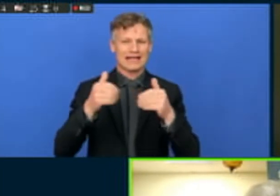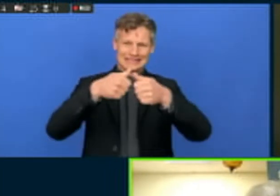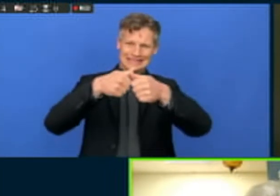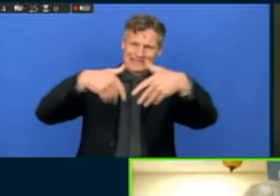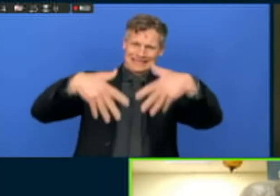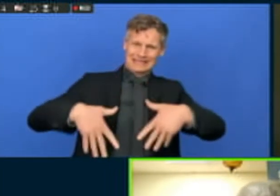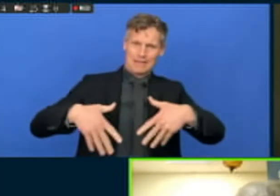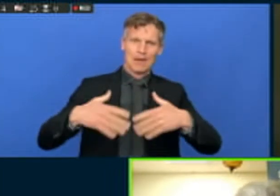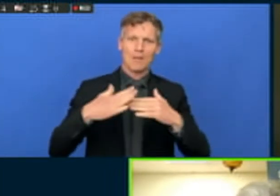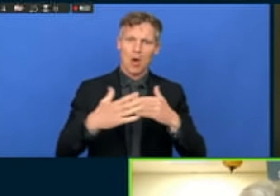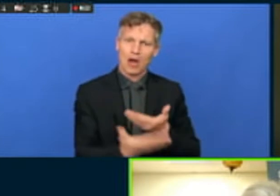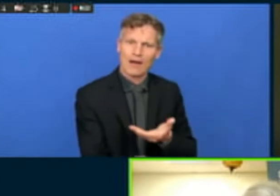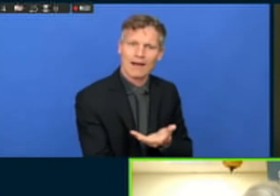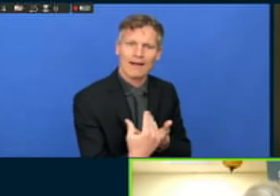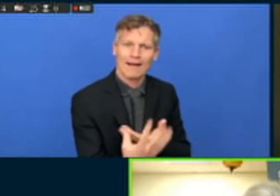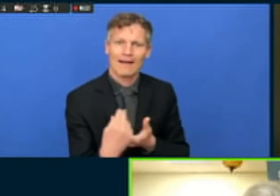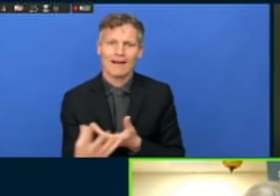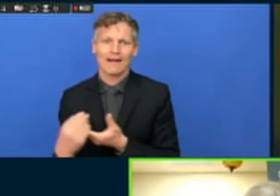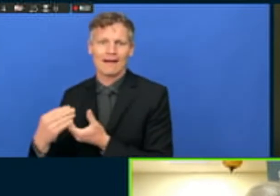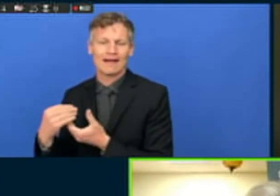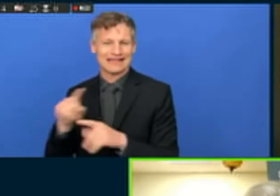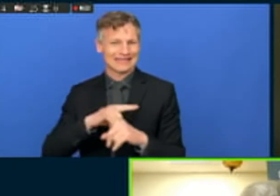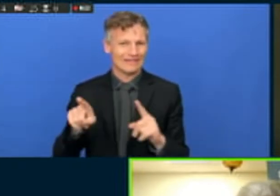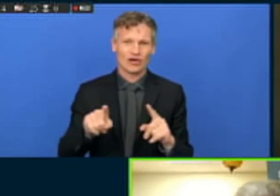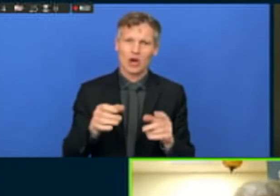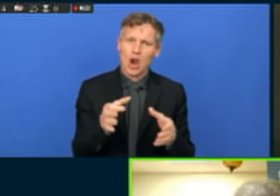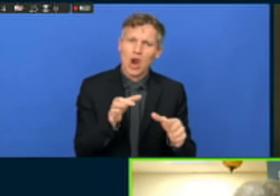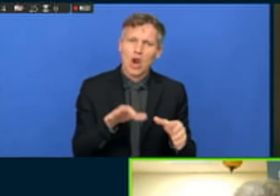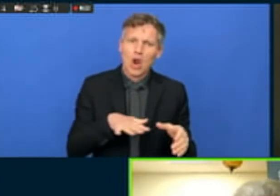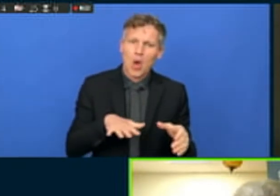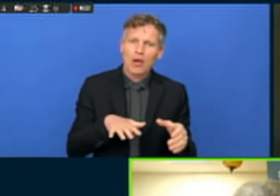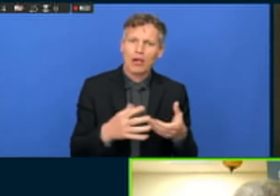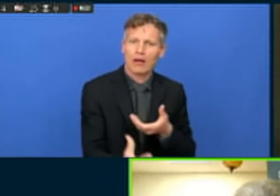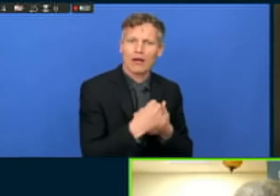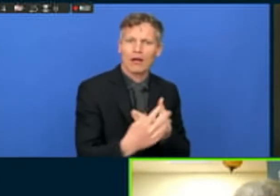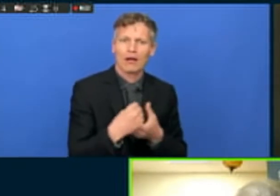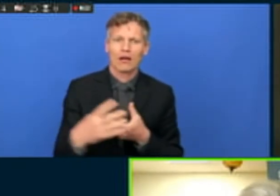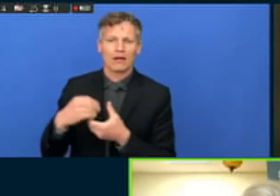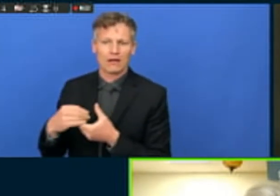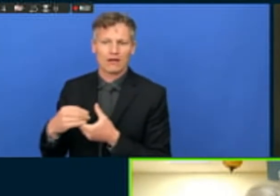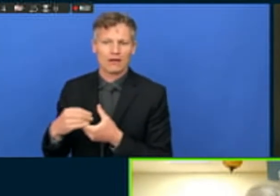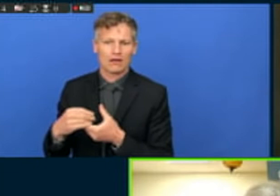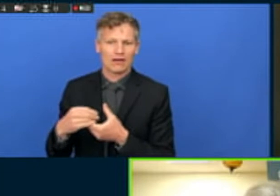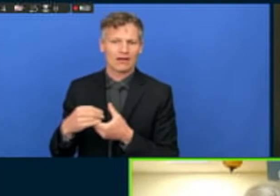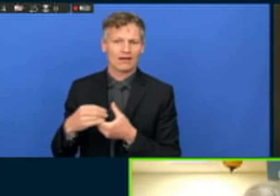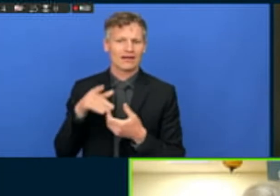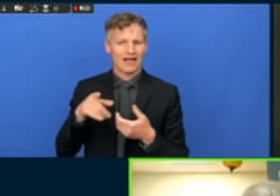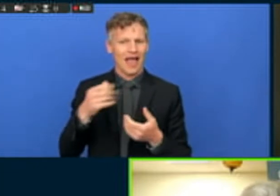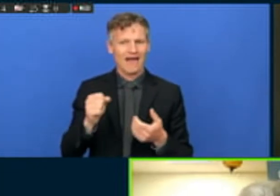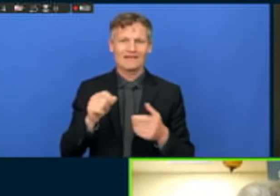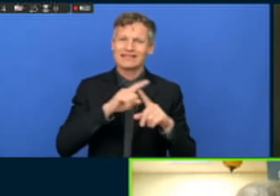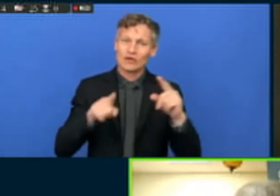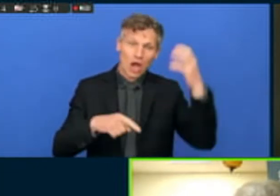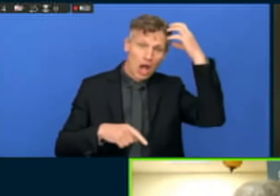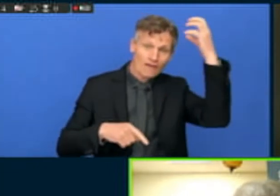intergovernmental and national planning processes. And this is also echoed by the Secretary General in the creation